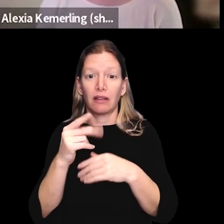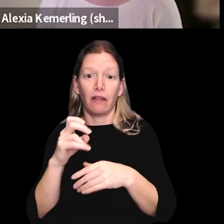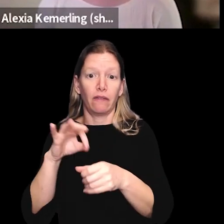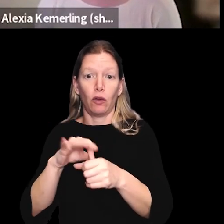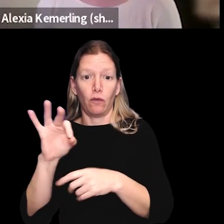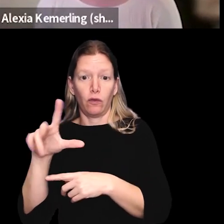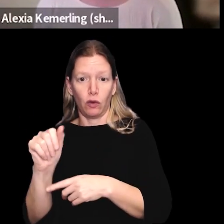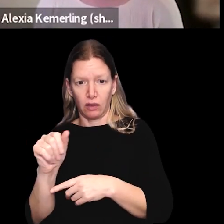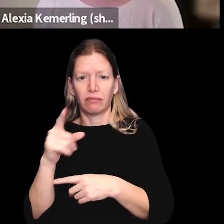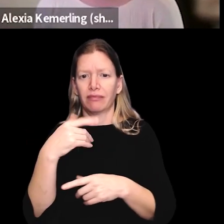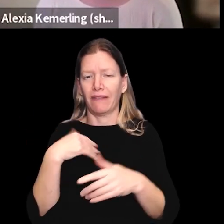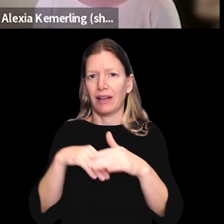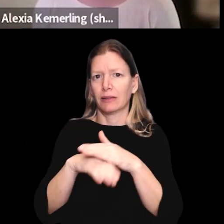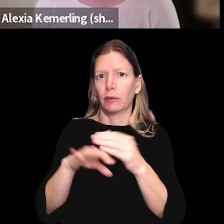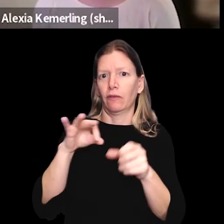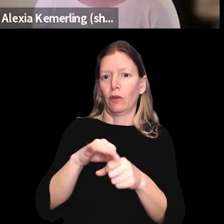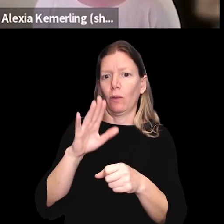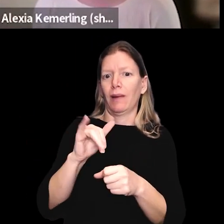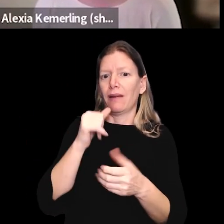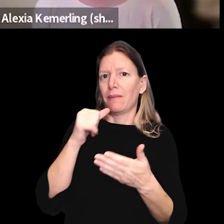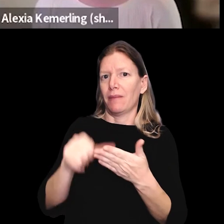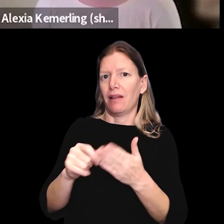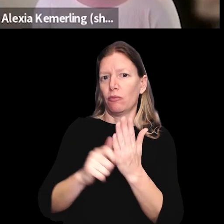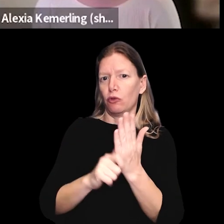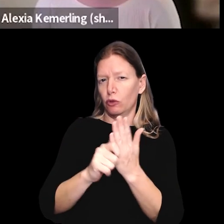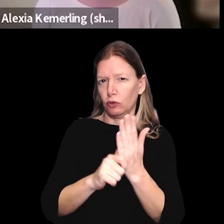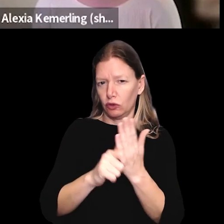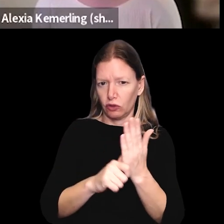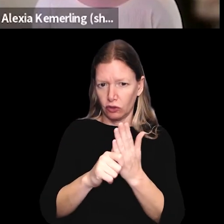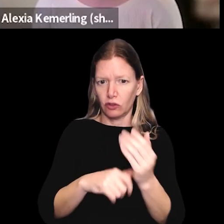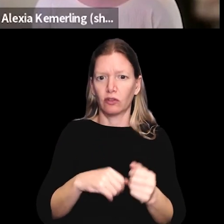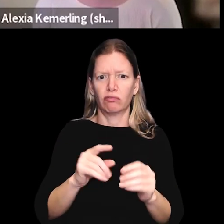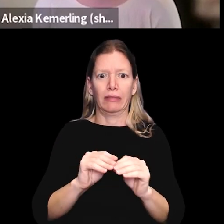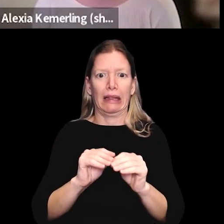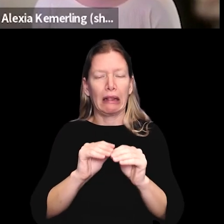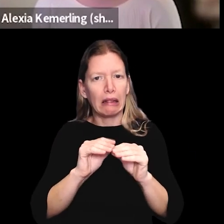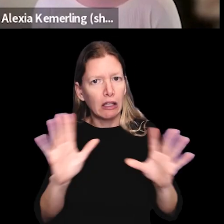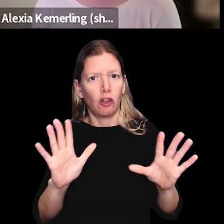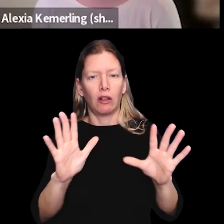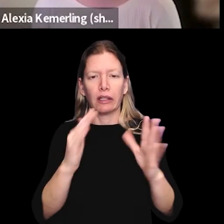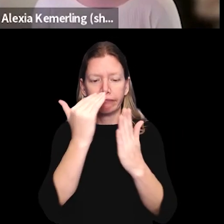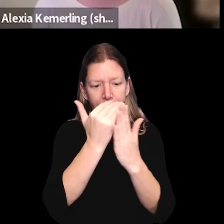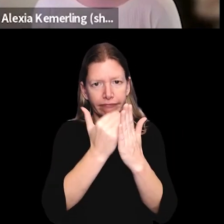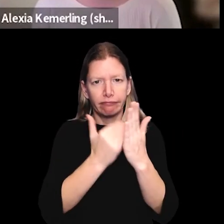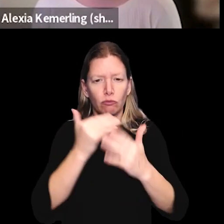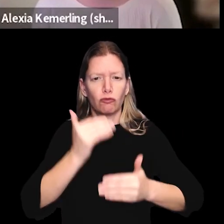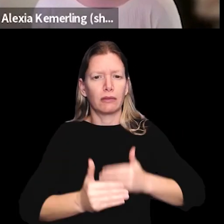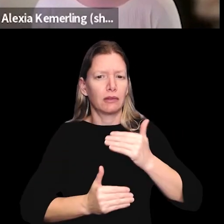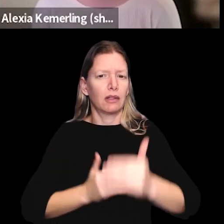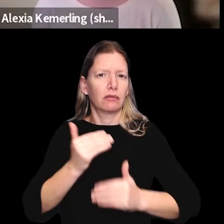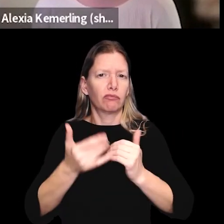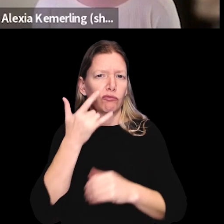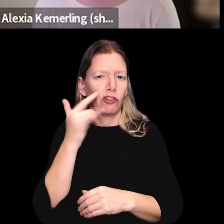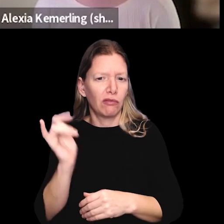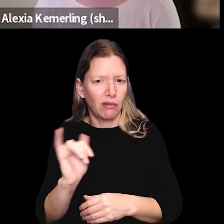the Vote Florida has created an accessible vote by mail brochure that really clearly breaks